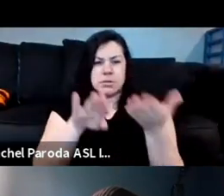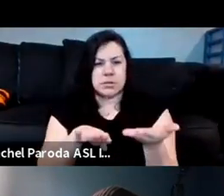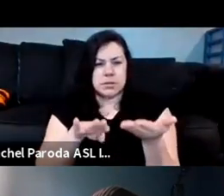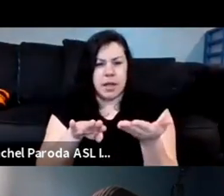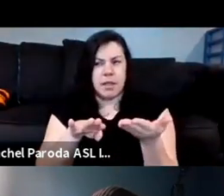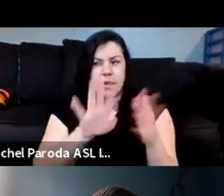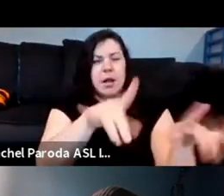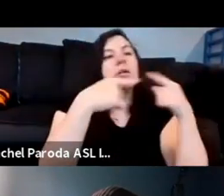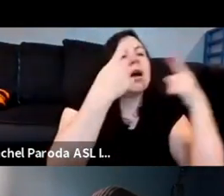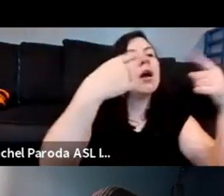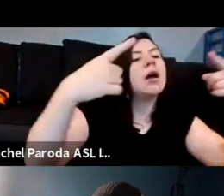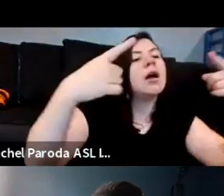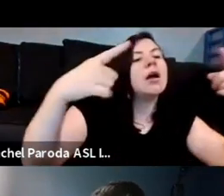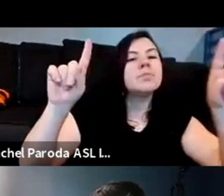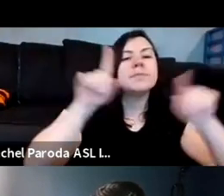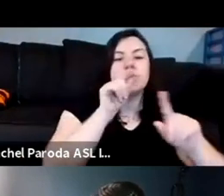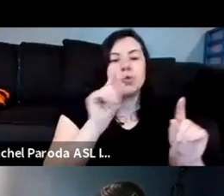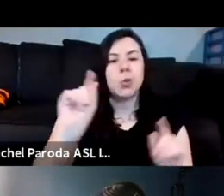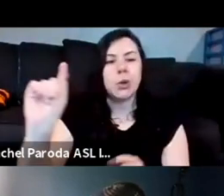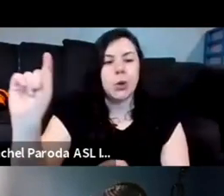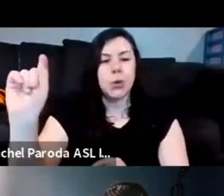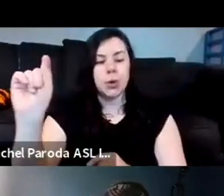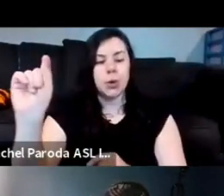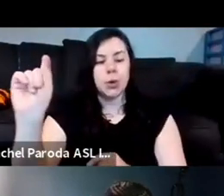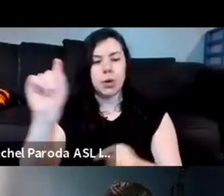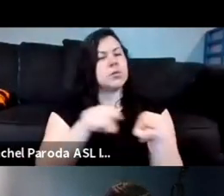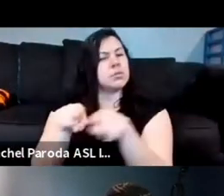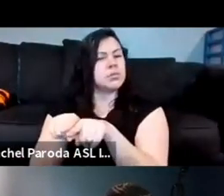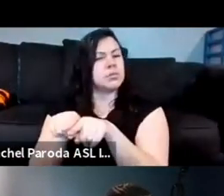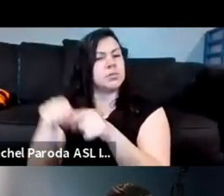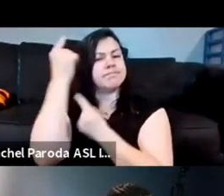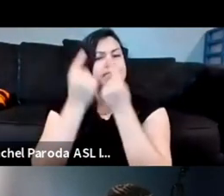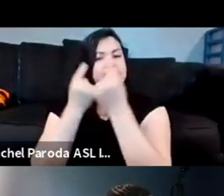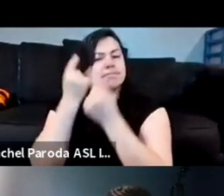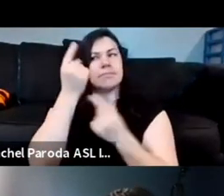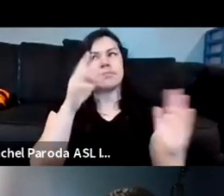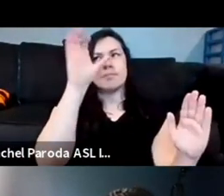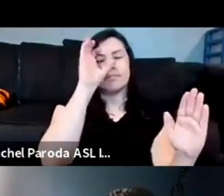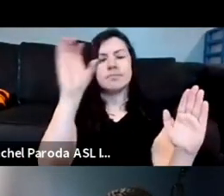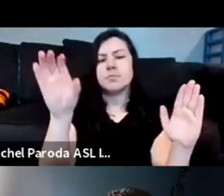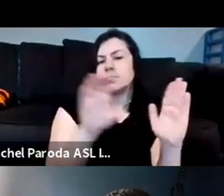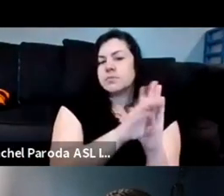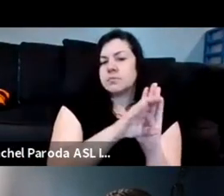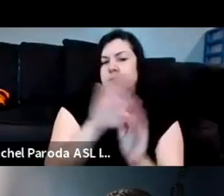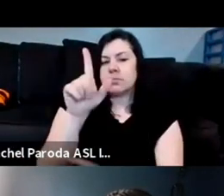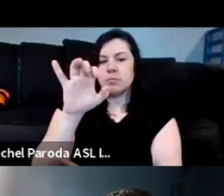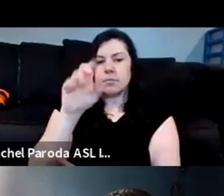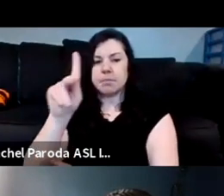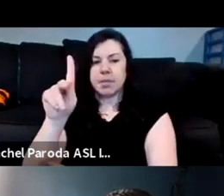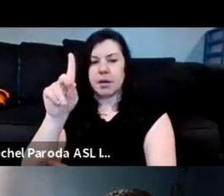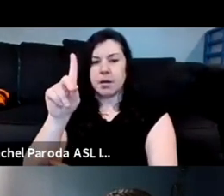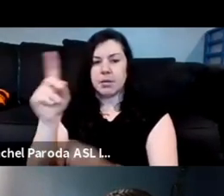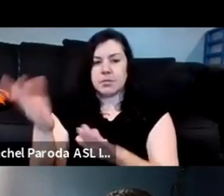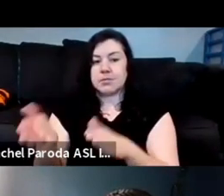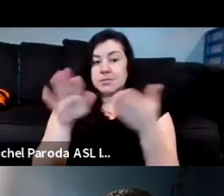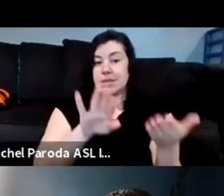announcements were made over twitter um but also thinking about when we think about imaging black death and there is a resistance so